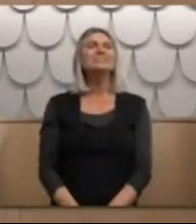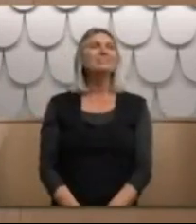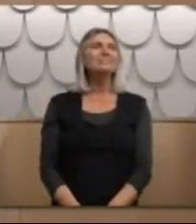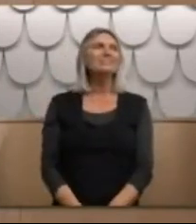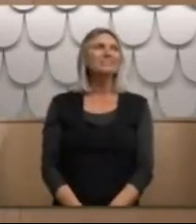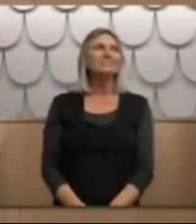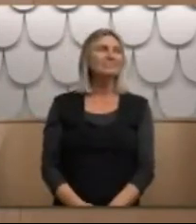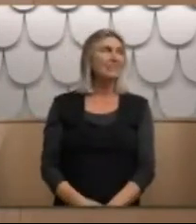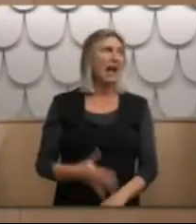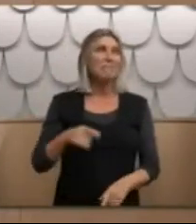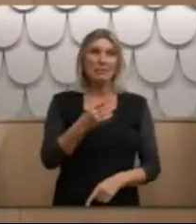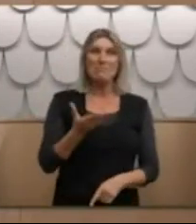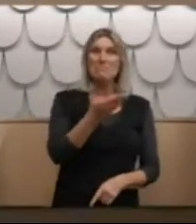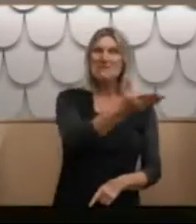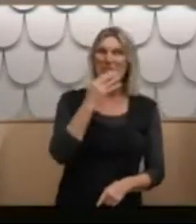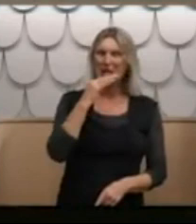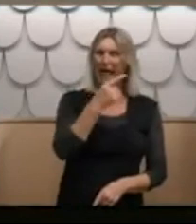even have some garlic with your lunch today.